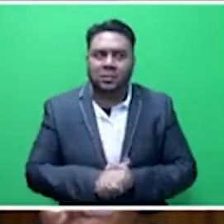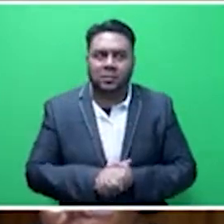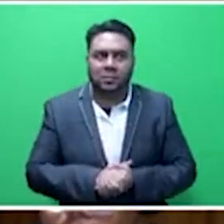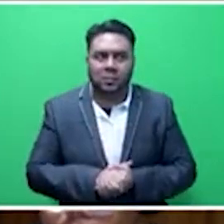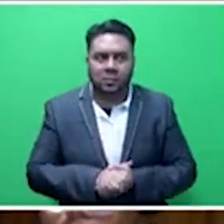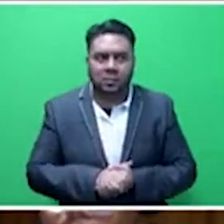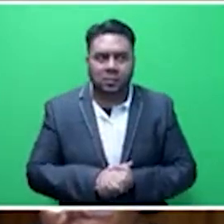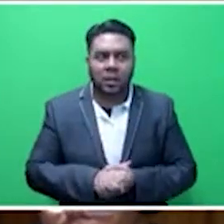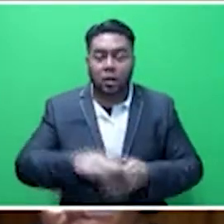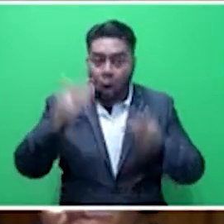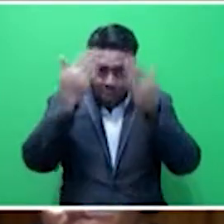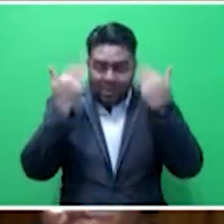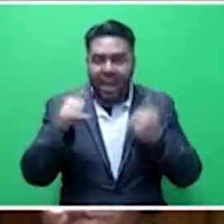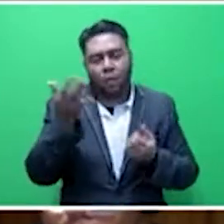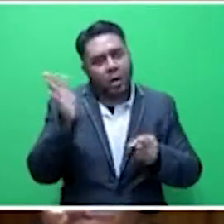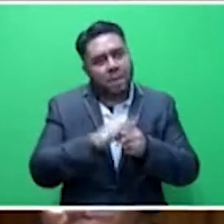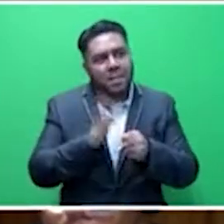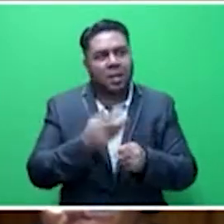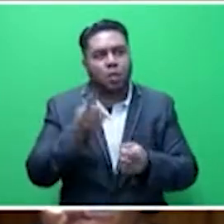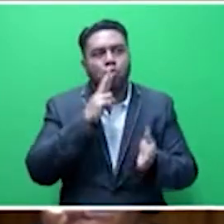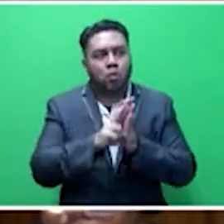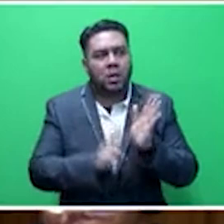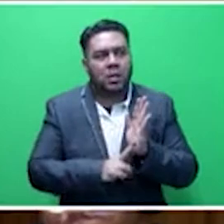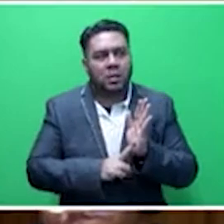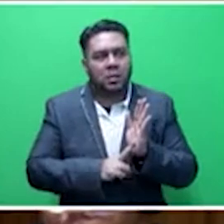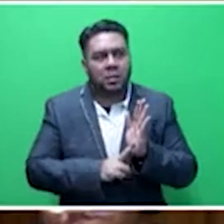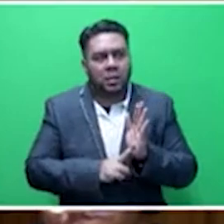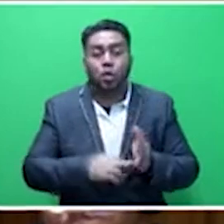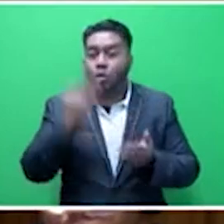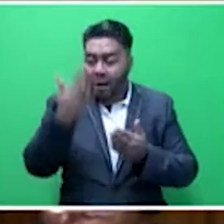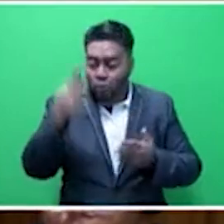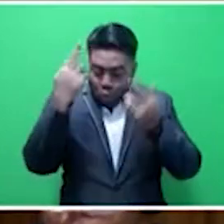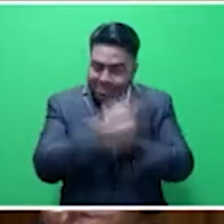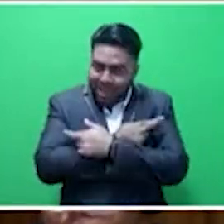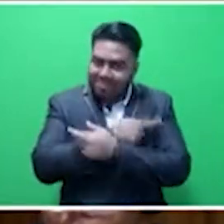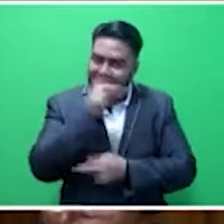Well, the Honourable Speaker has already made that ruling. We have to respect that.